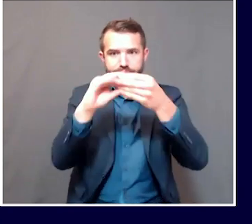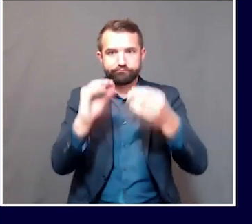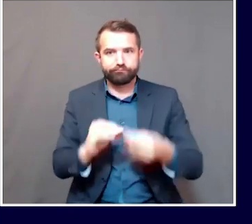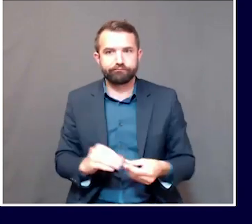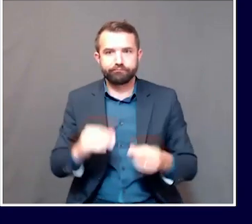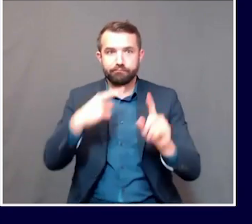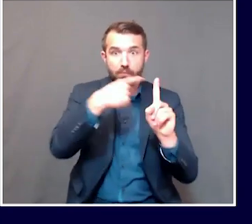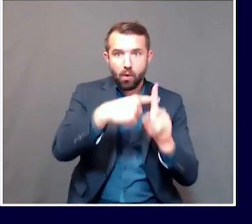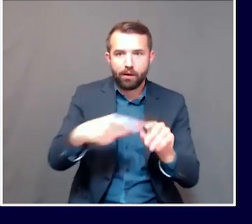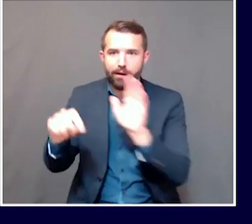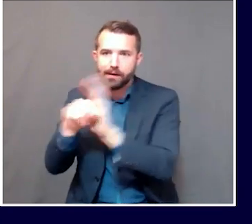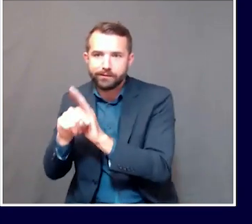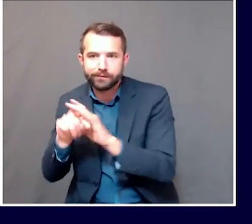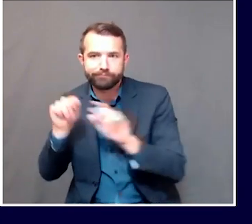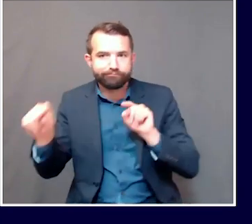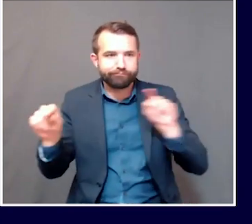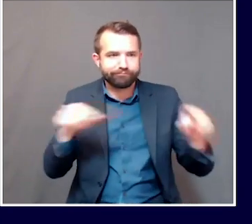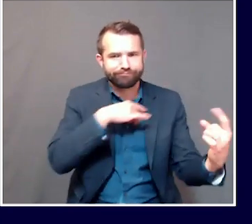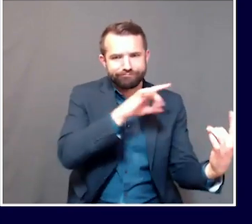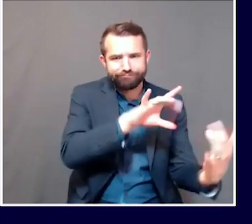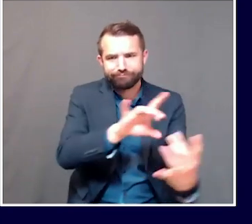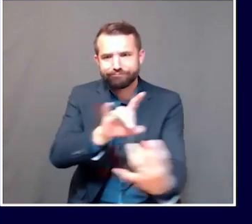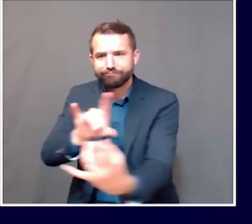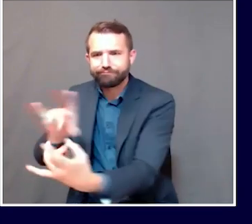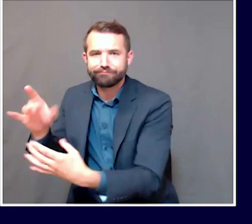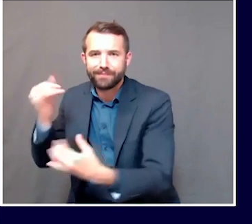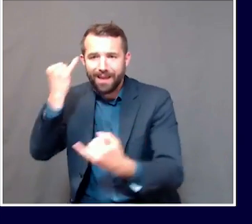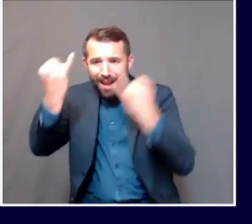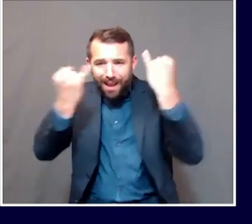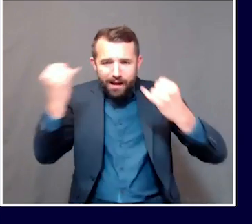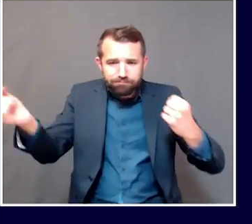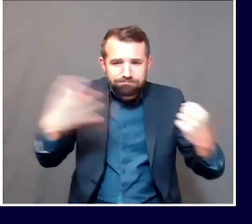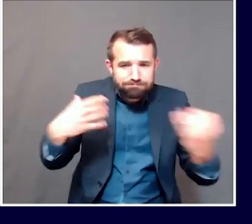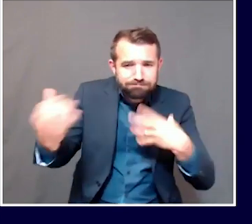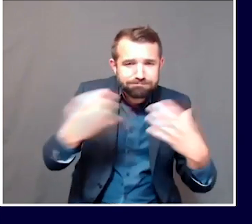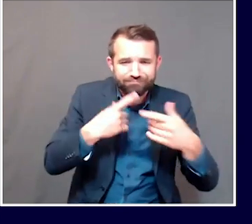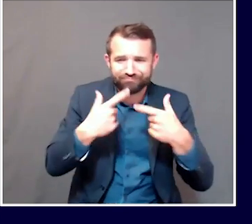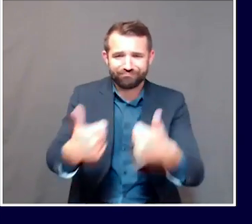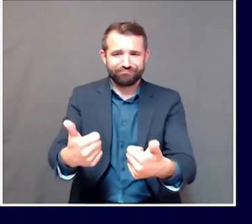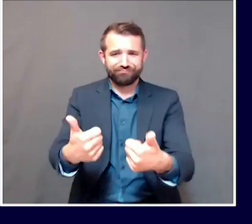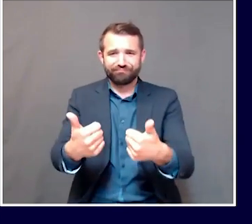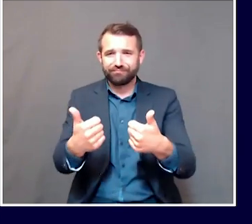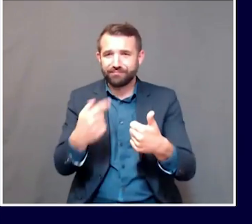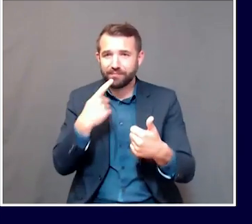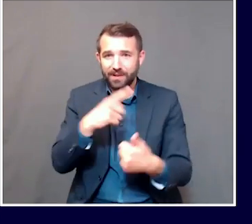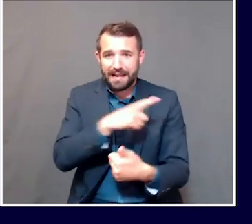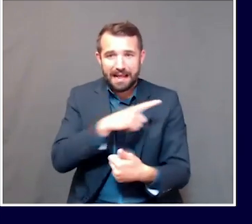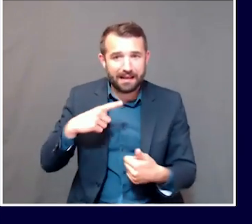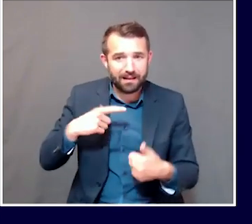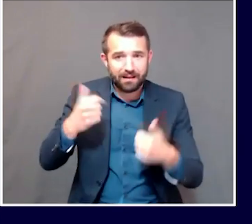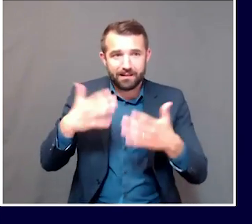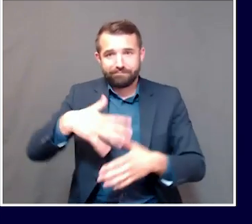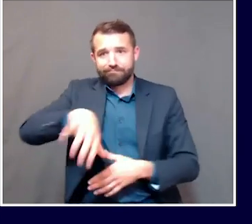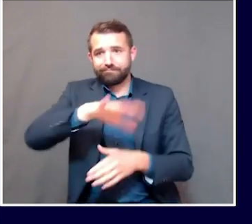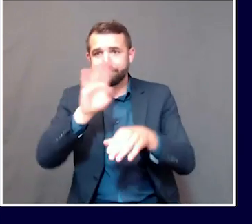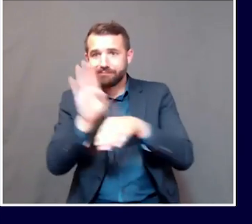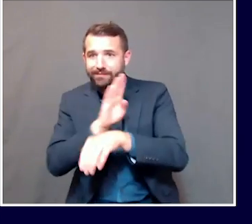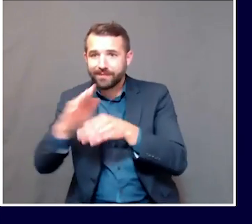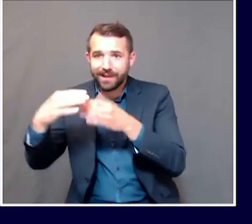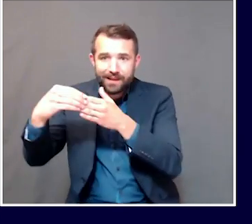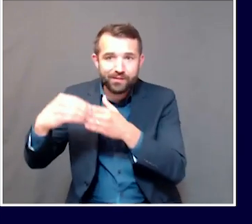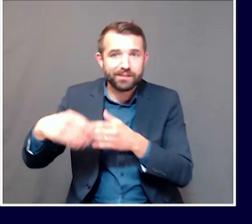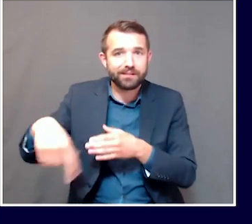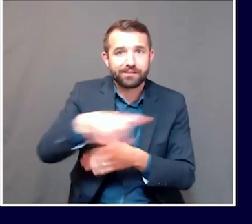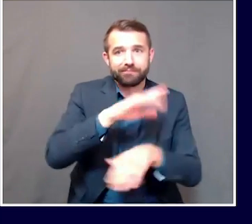input ideas they want to share, and that's great. We talk to legislators and business leaders and chambers of commerce and working